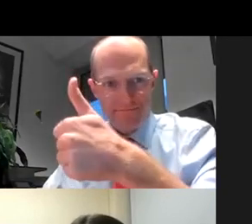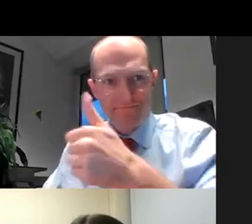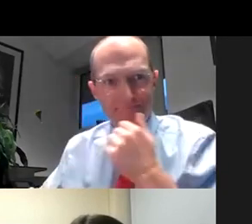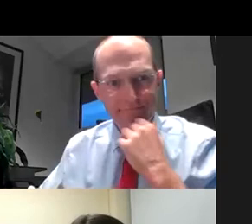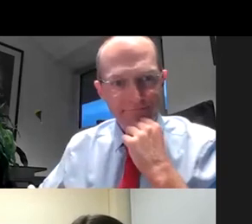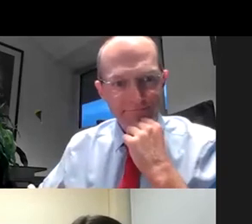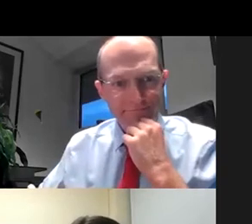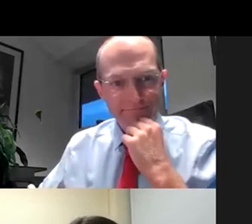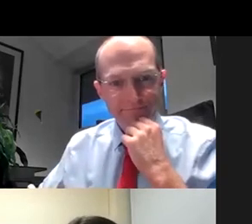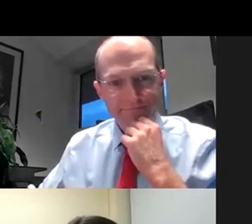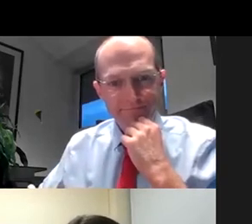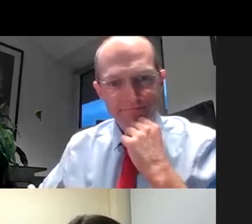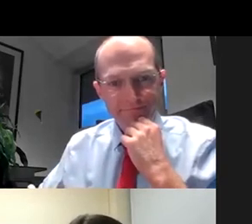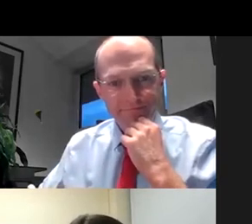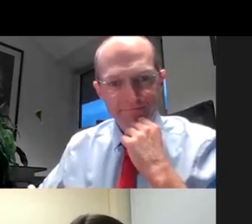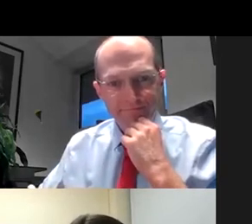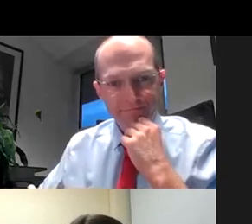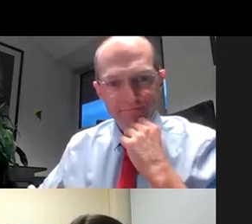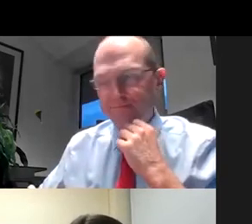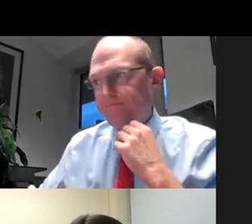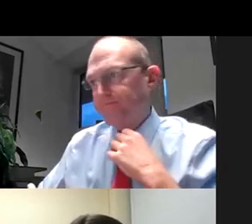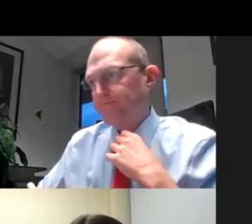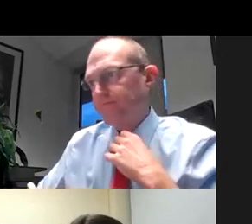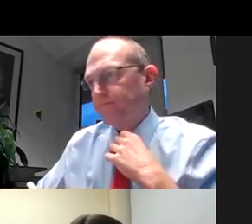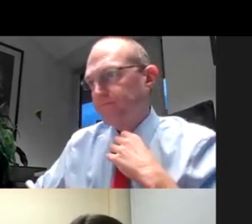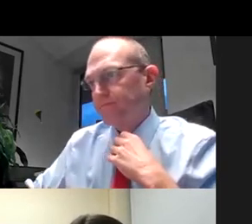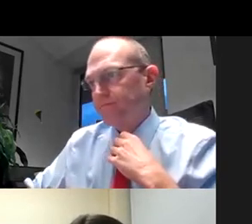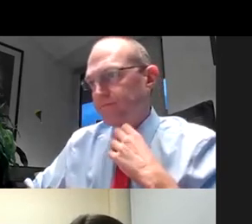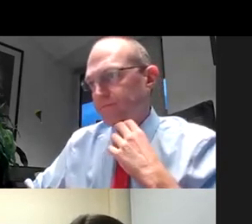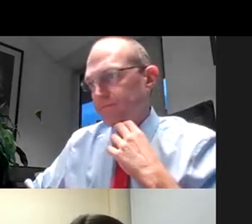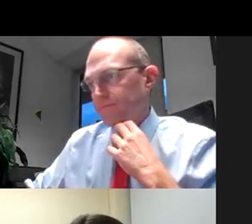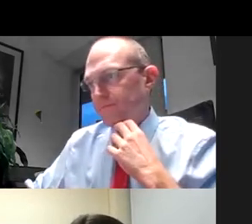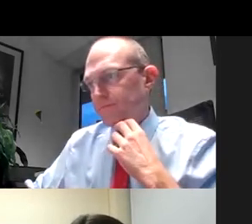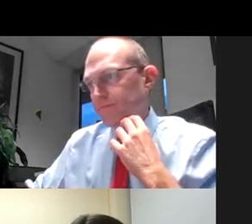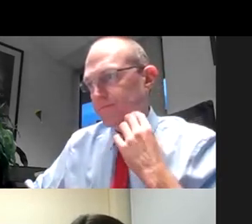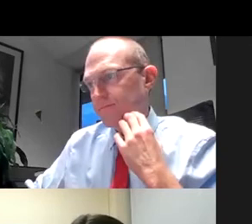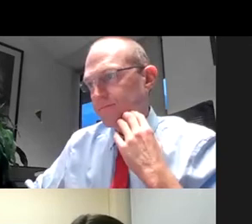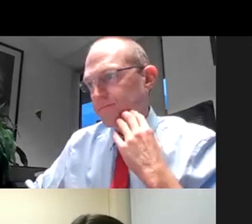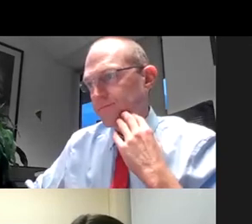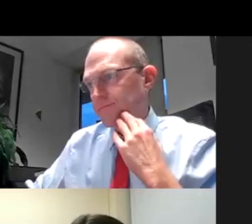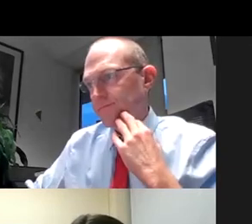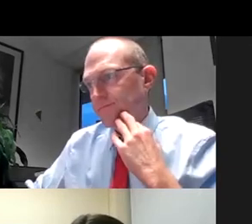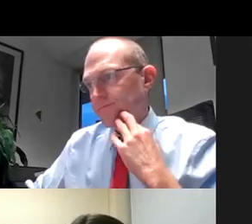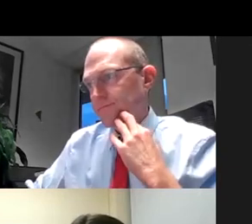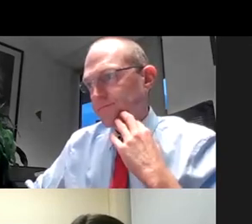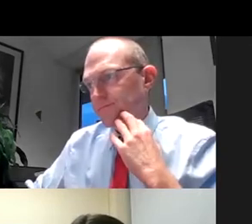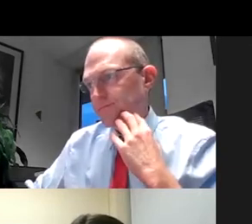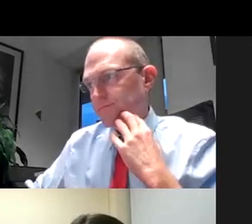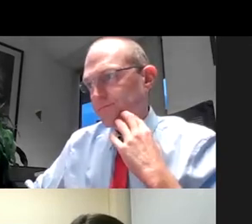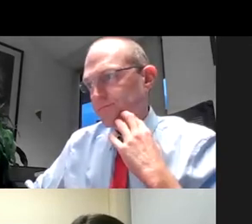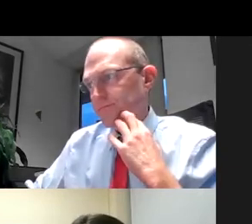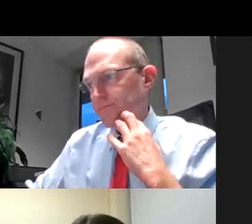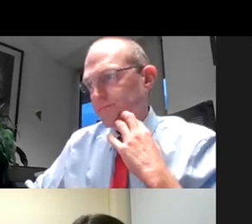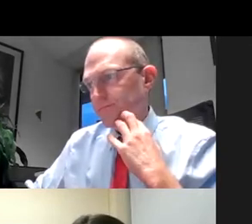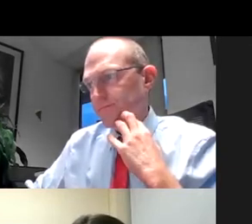okay again uh thanks very much for the opportunity for for for ross and luna and